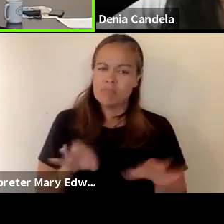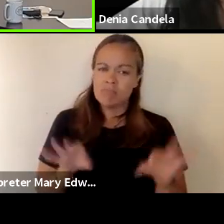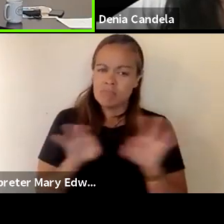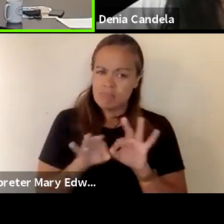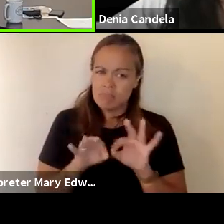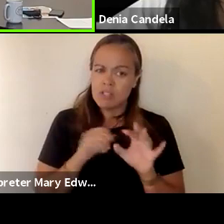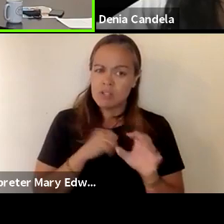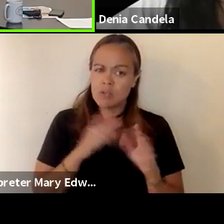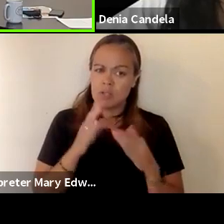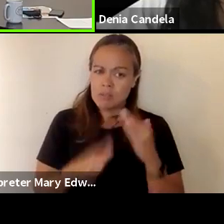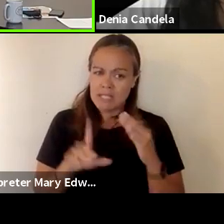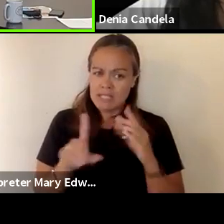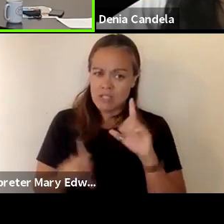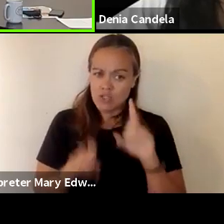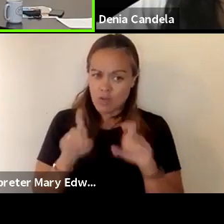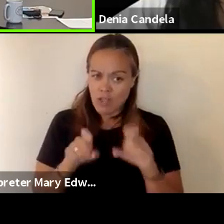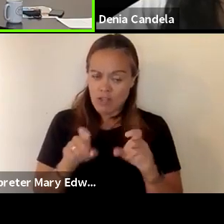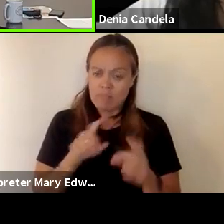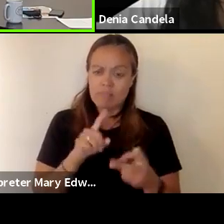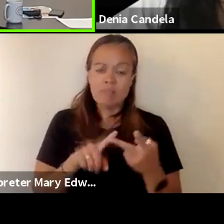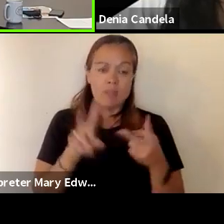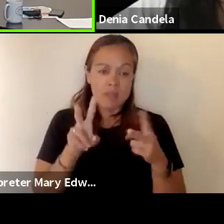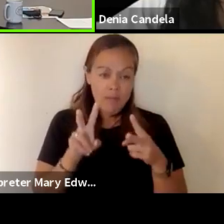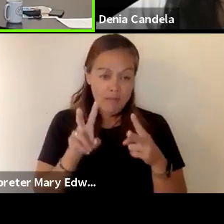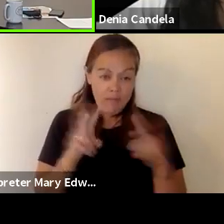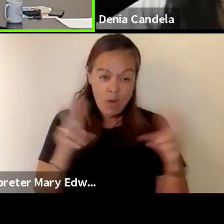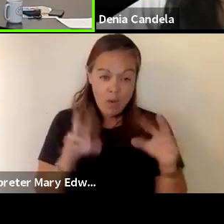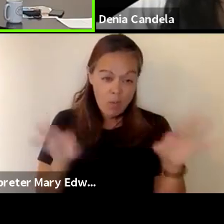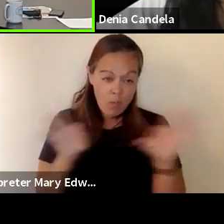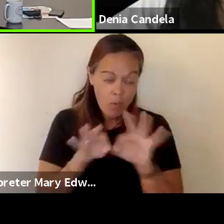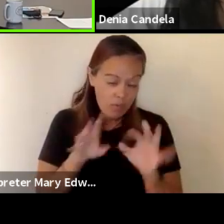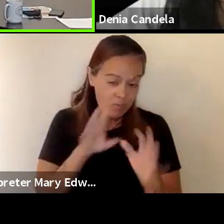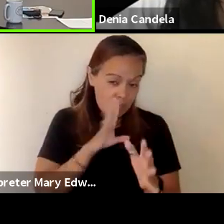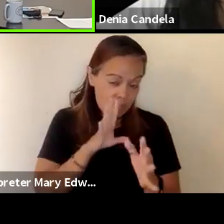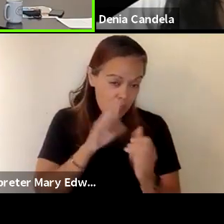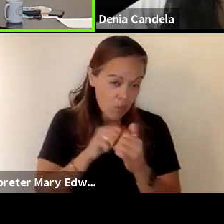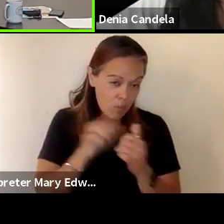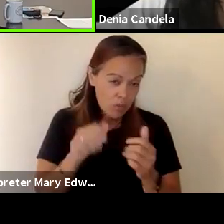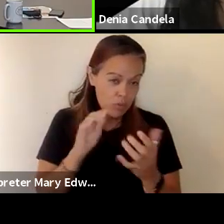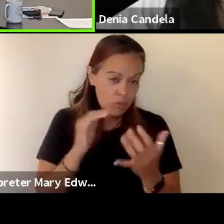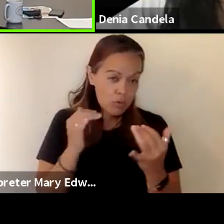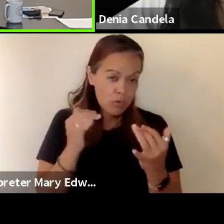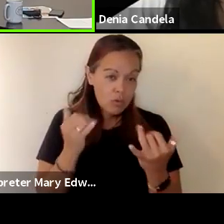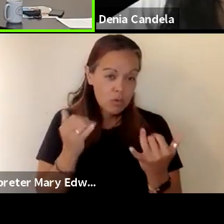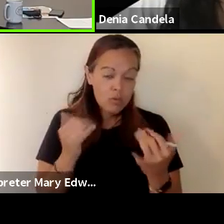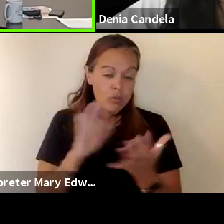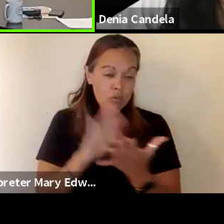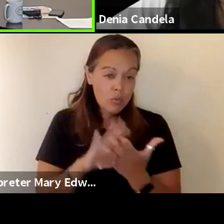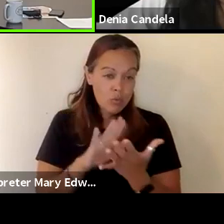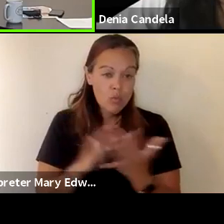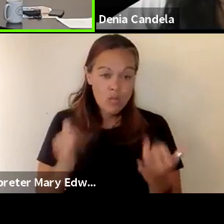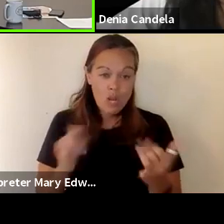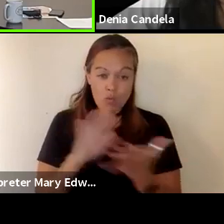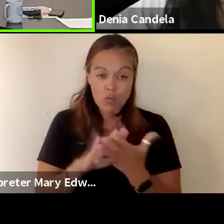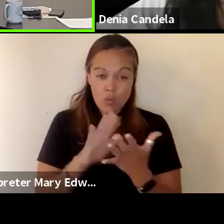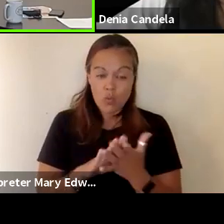complete the survey instrument it's very important to talk to your current school office and ask what arrangements you can make